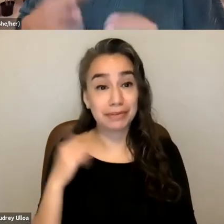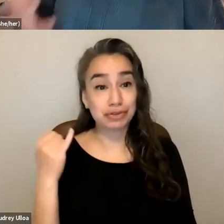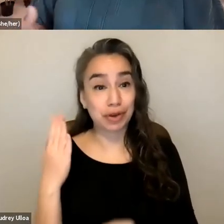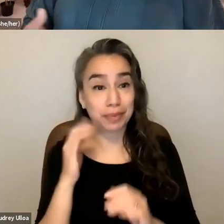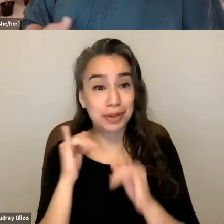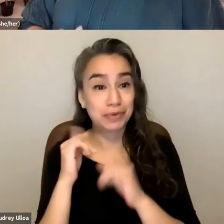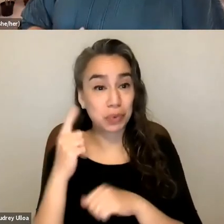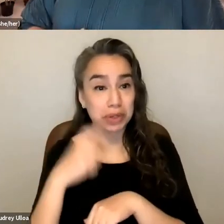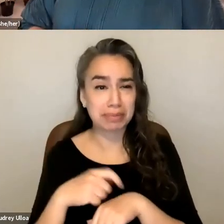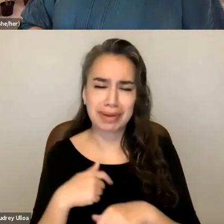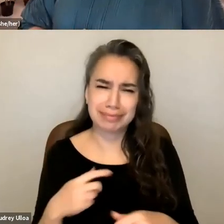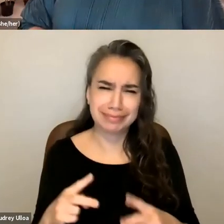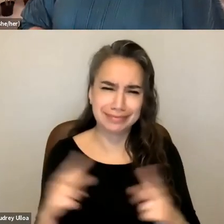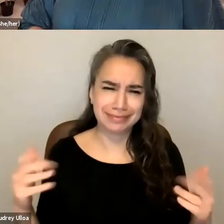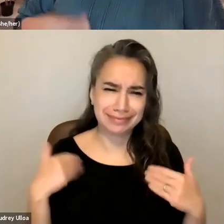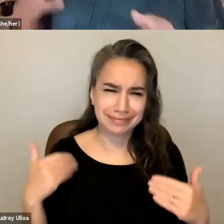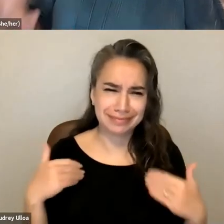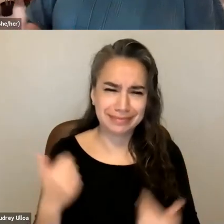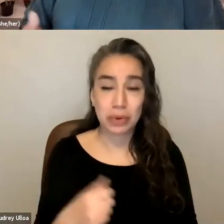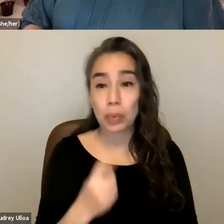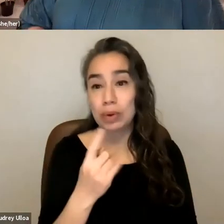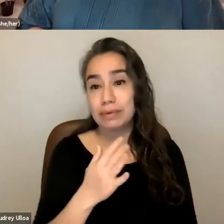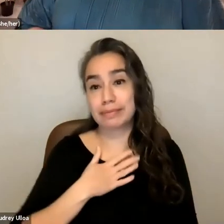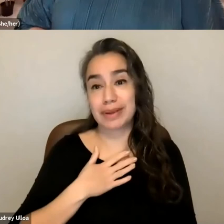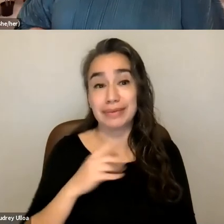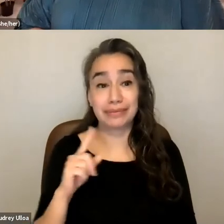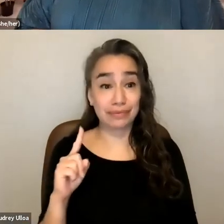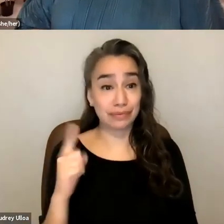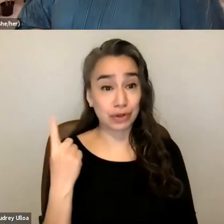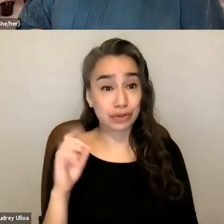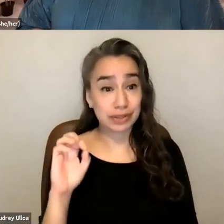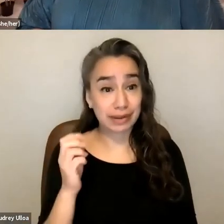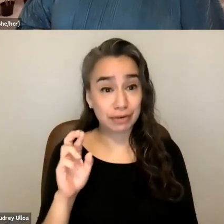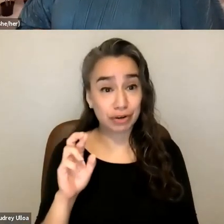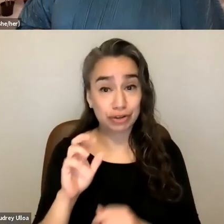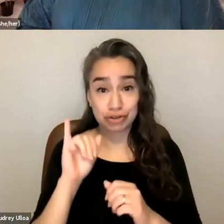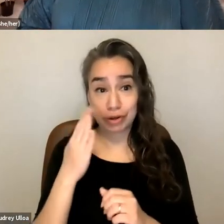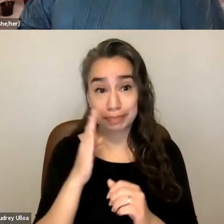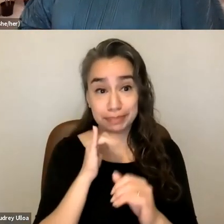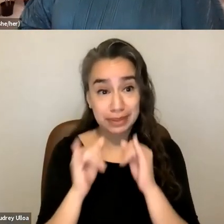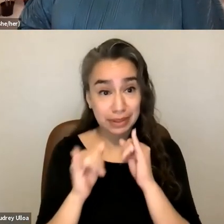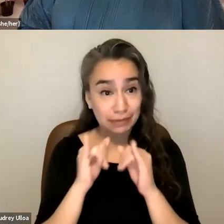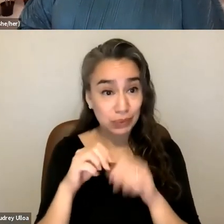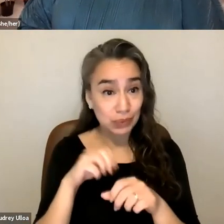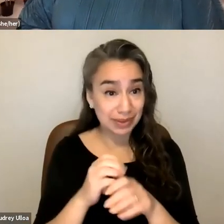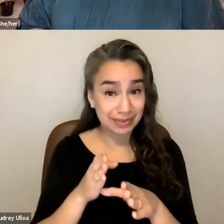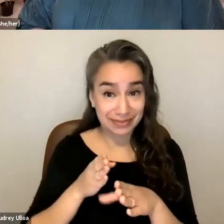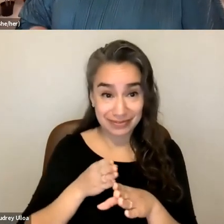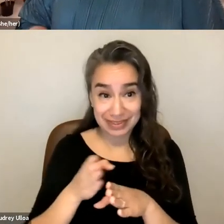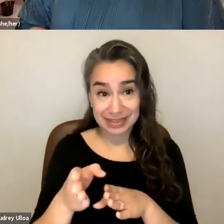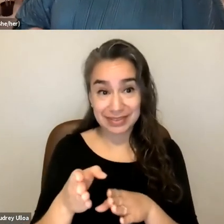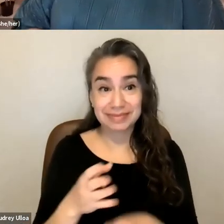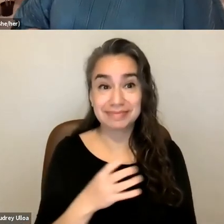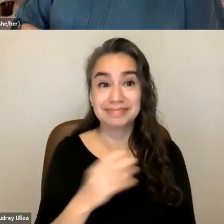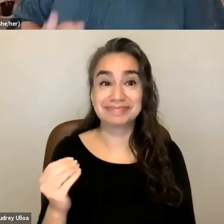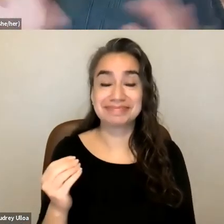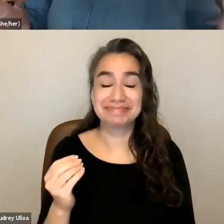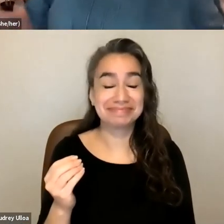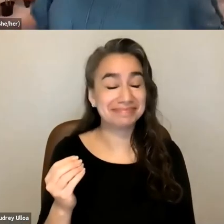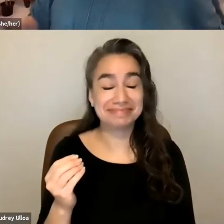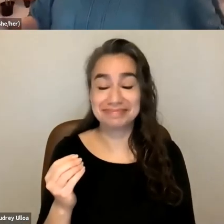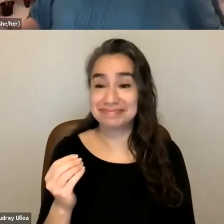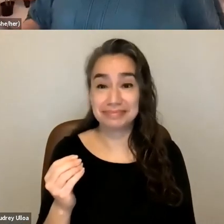very young and i had one of my like first ever job interviews in the field and like with